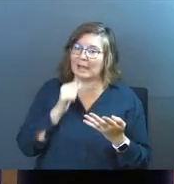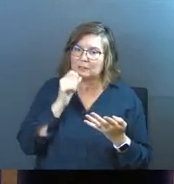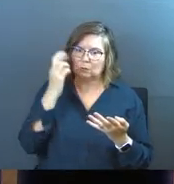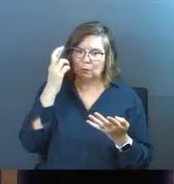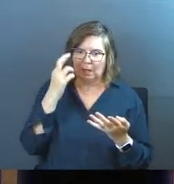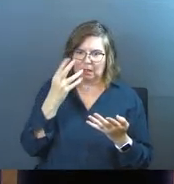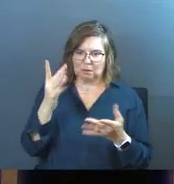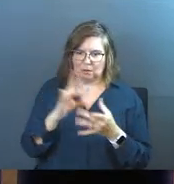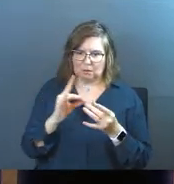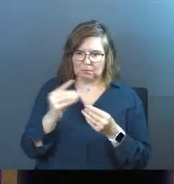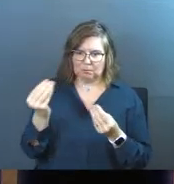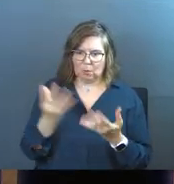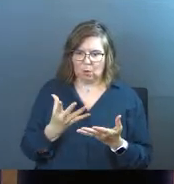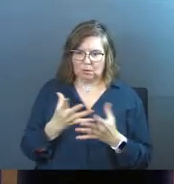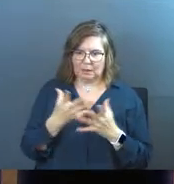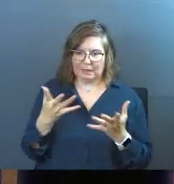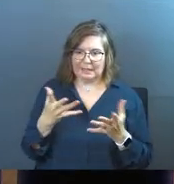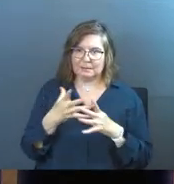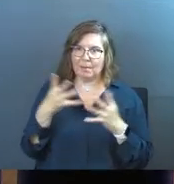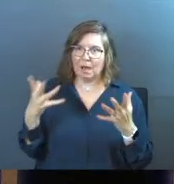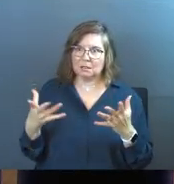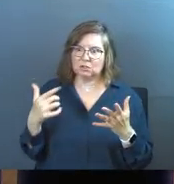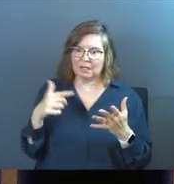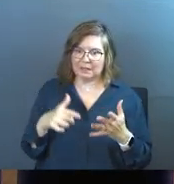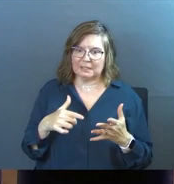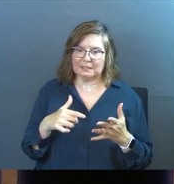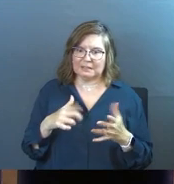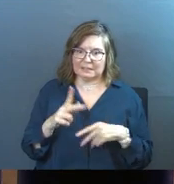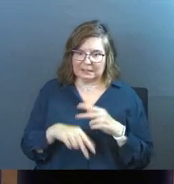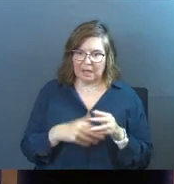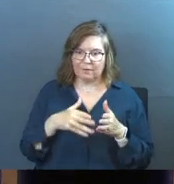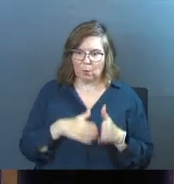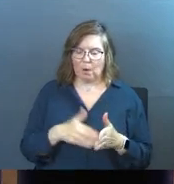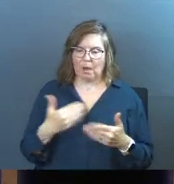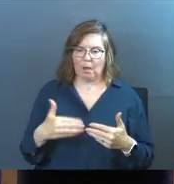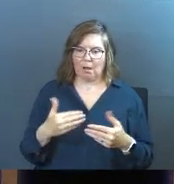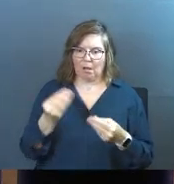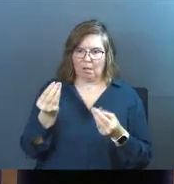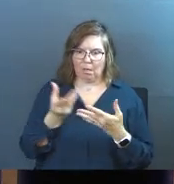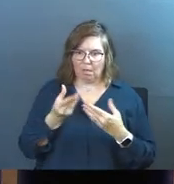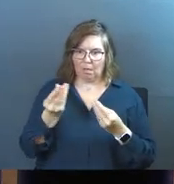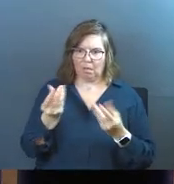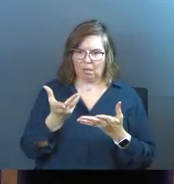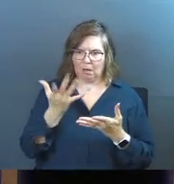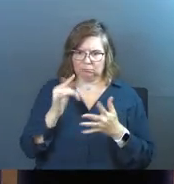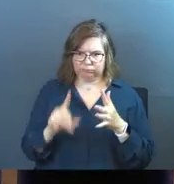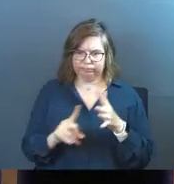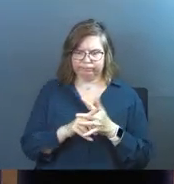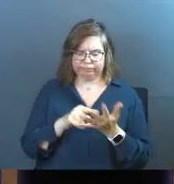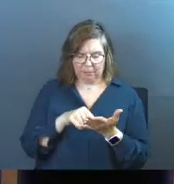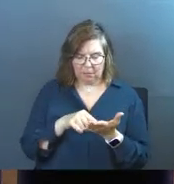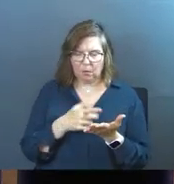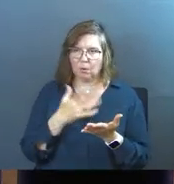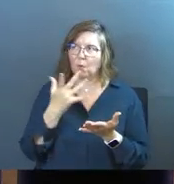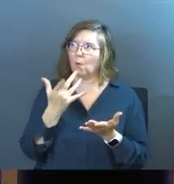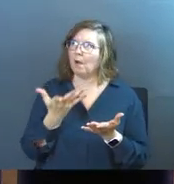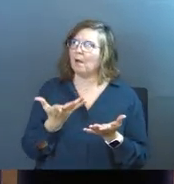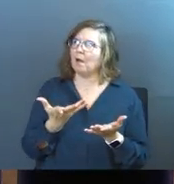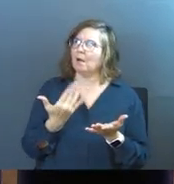can't believe you have spoken to me this much in this kind of a way. Why did you pour this stuff out on me?